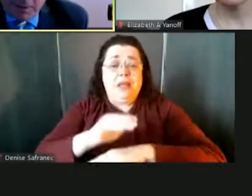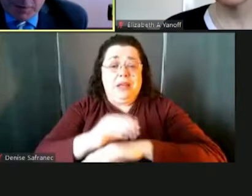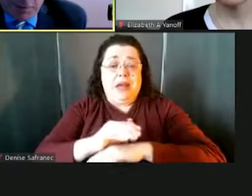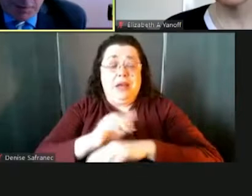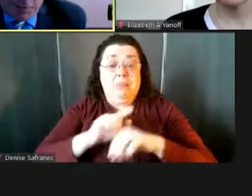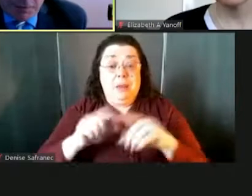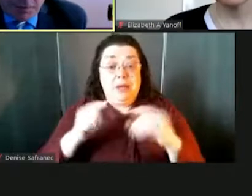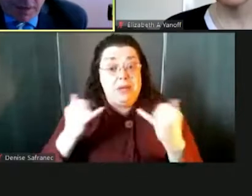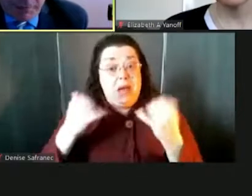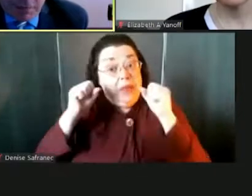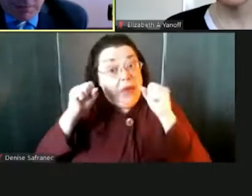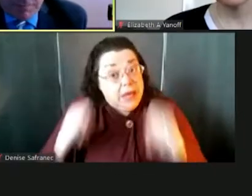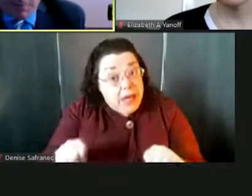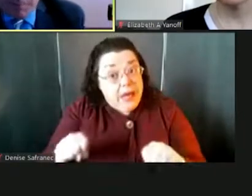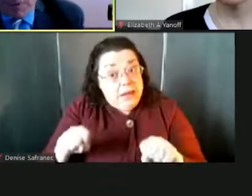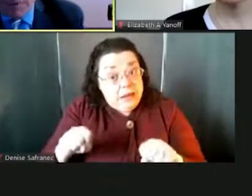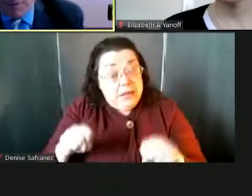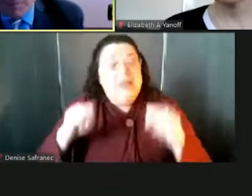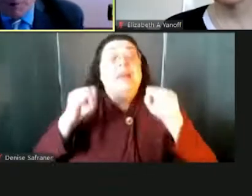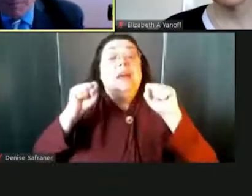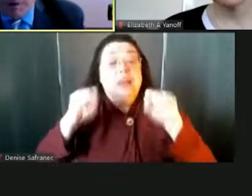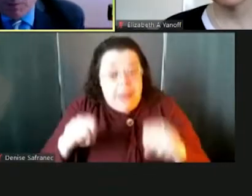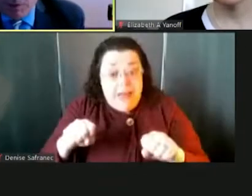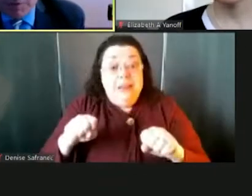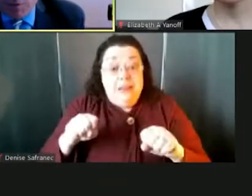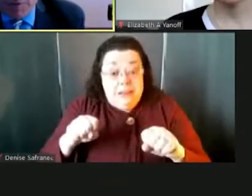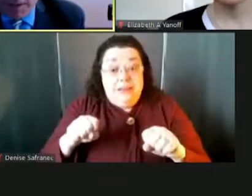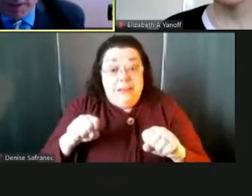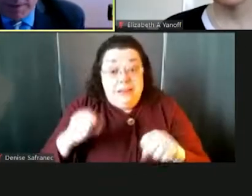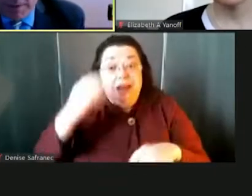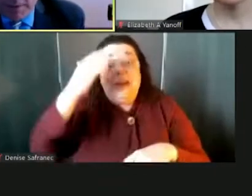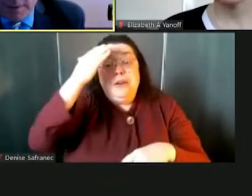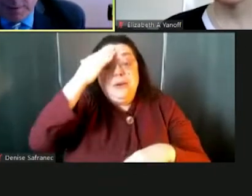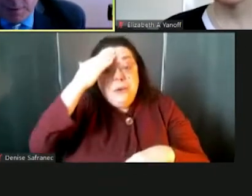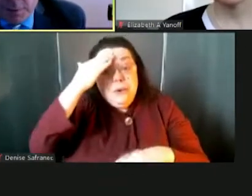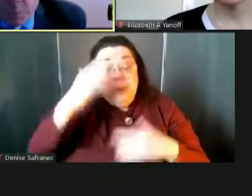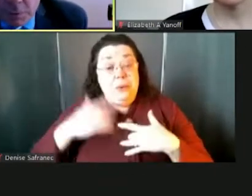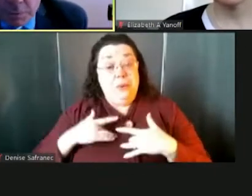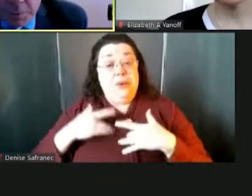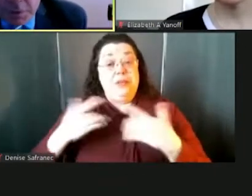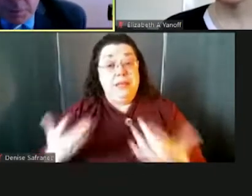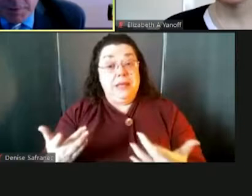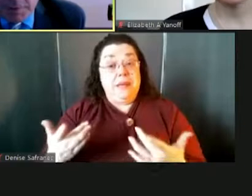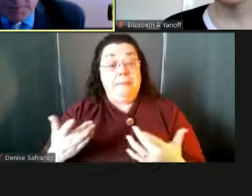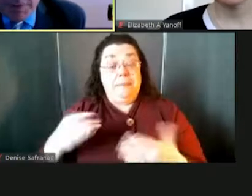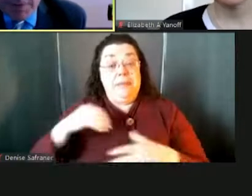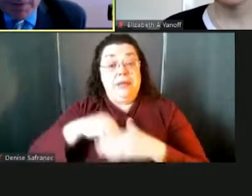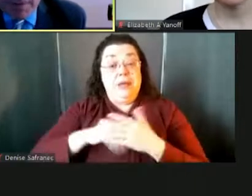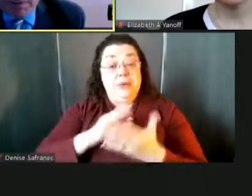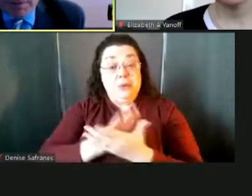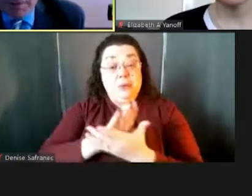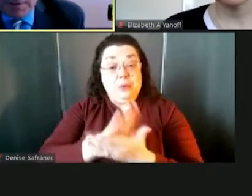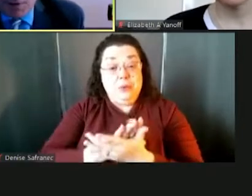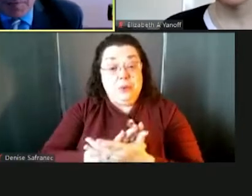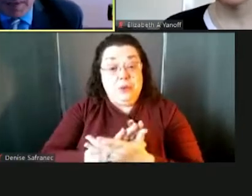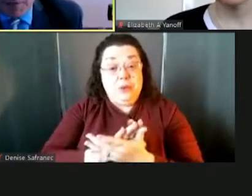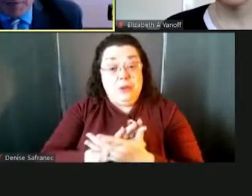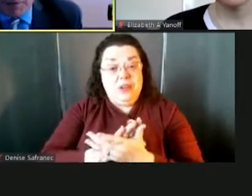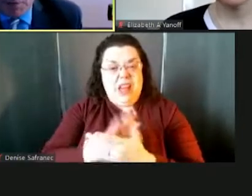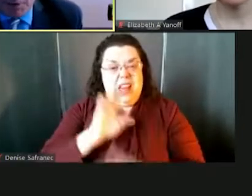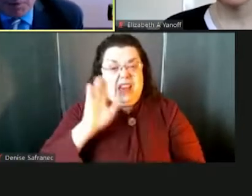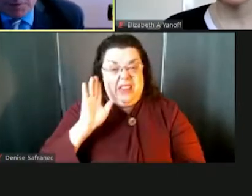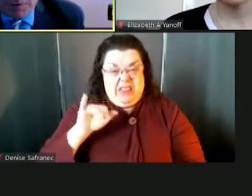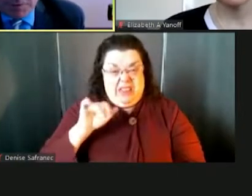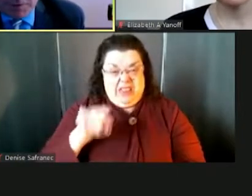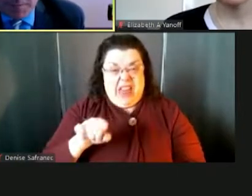on their computer for a half an hour or 40 minutes and know more about what's going on in the school and participate. So I think that's going back